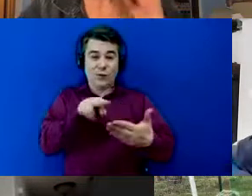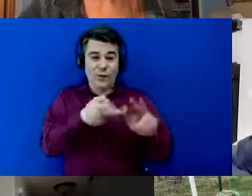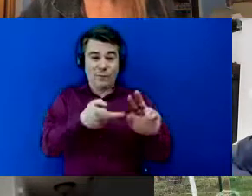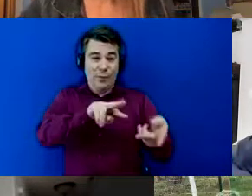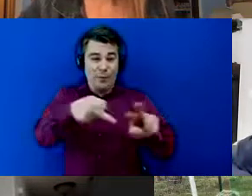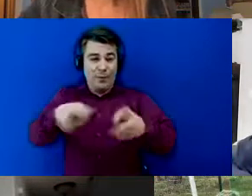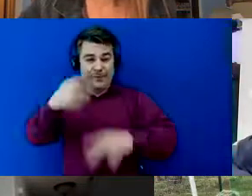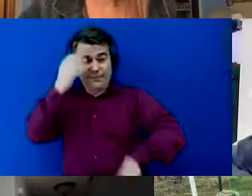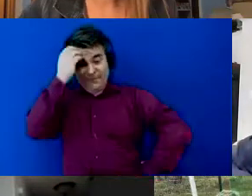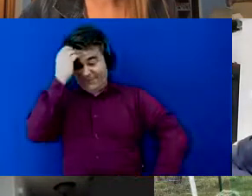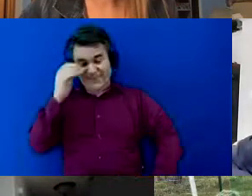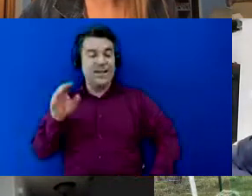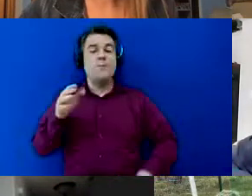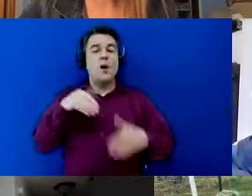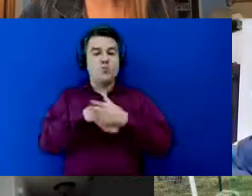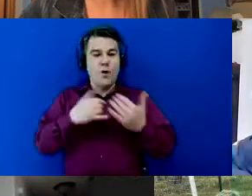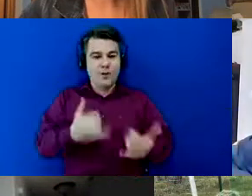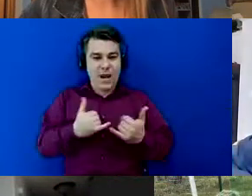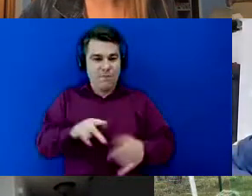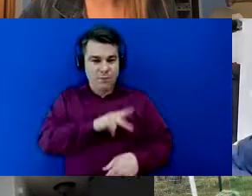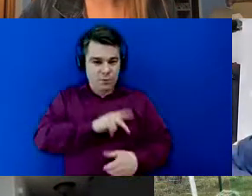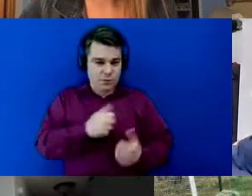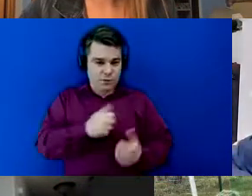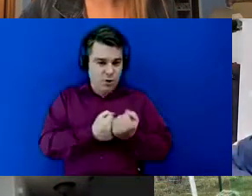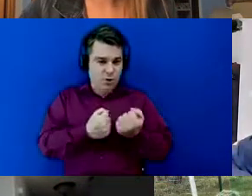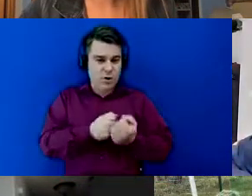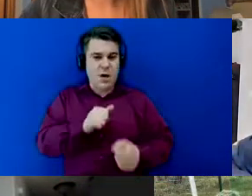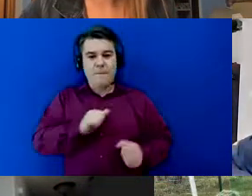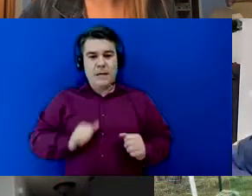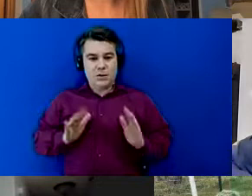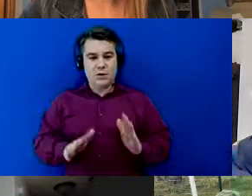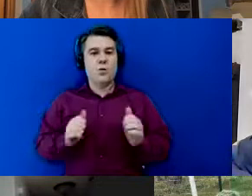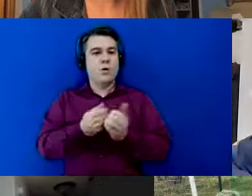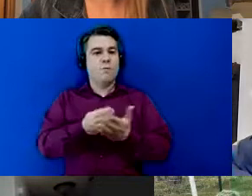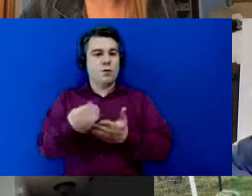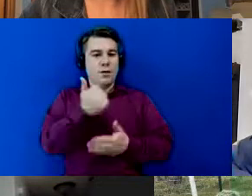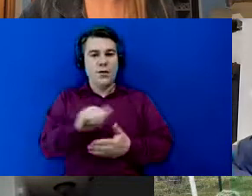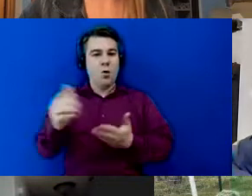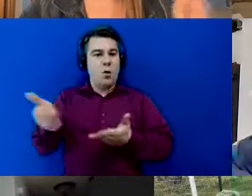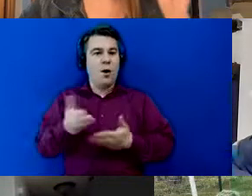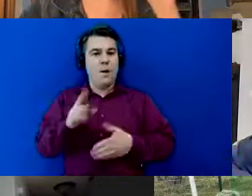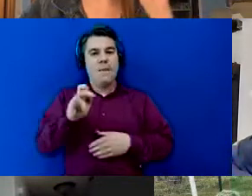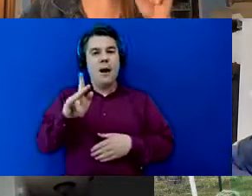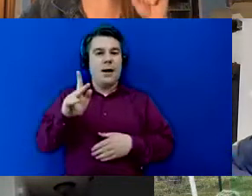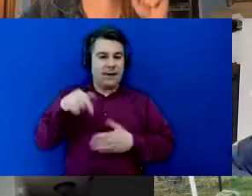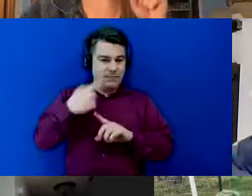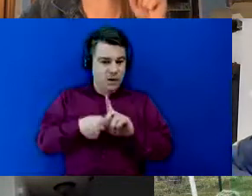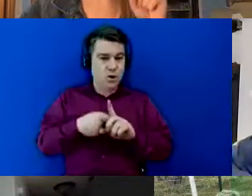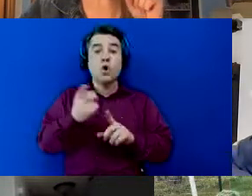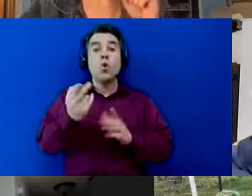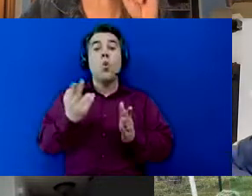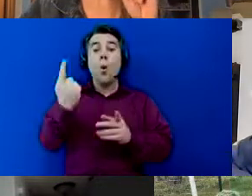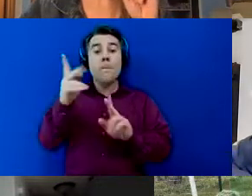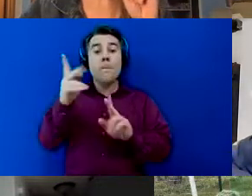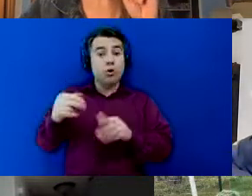enroll now personally sponsored ambassadors with the purchase of any welcome pack this month and earn the following so when you enroll one person